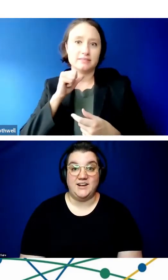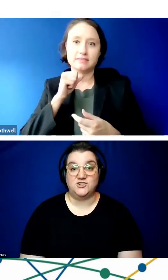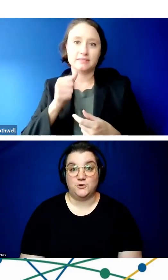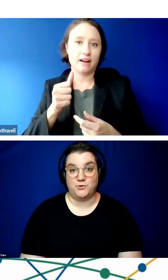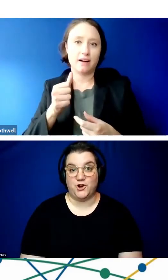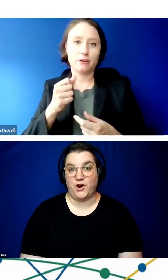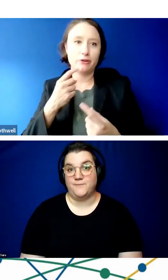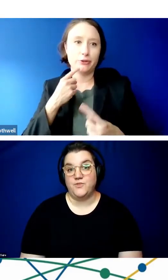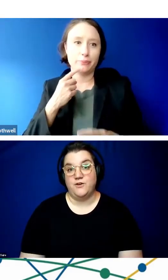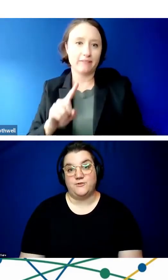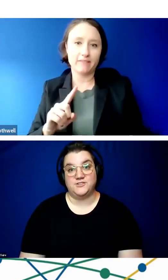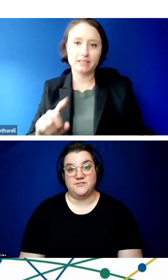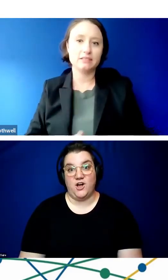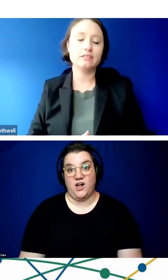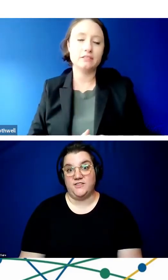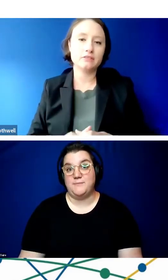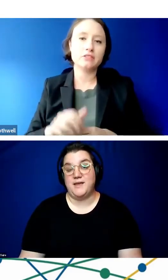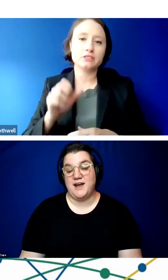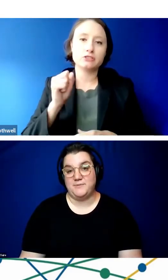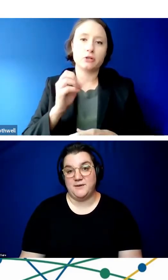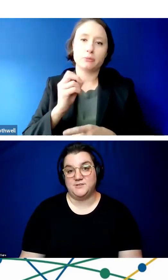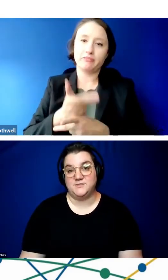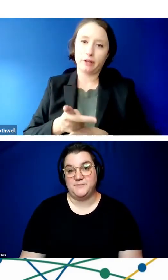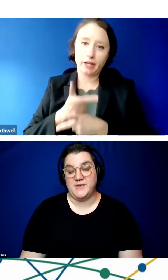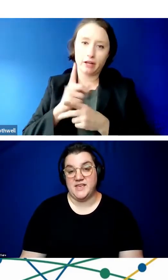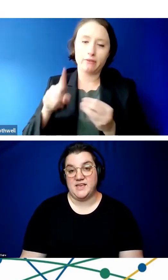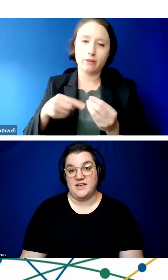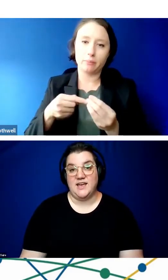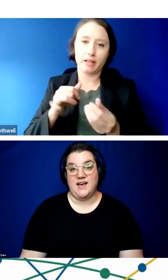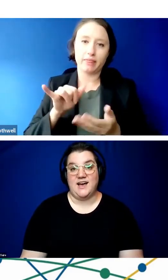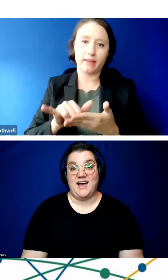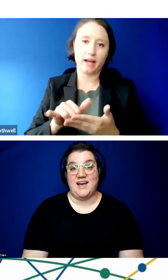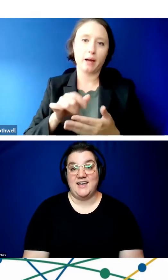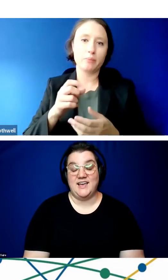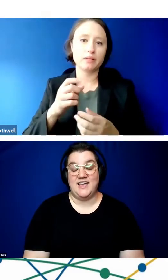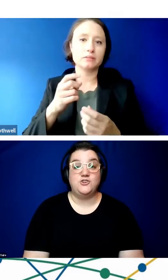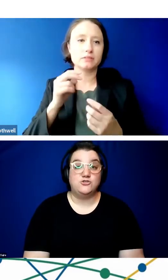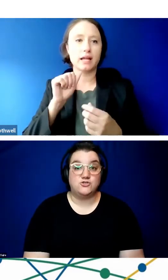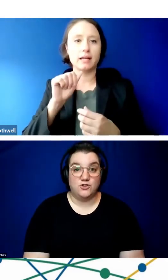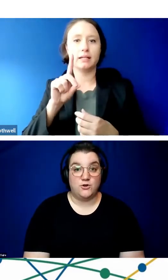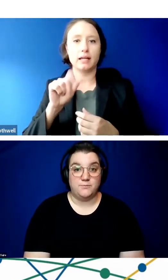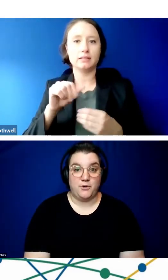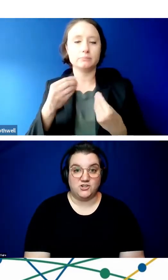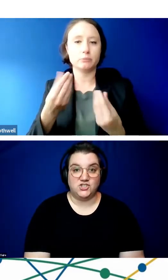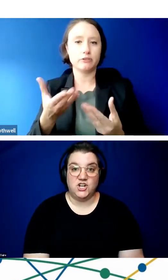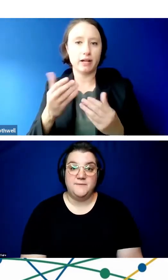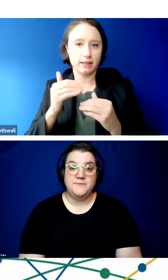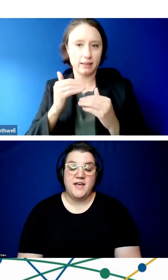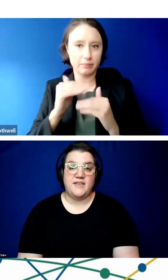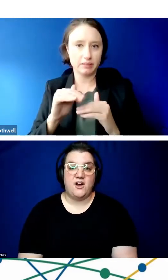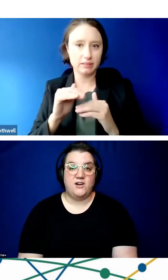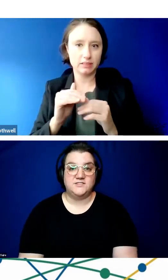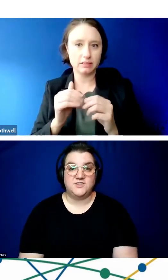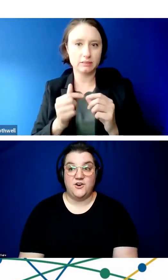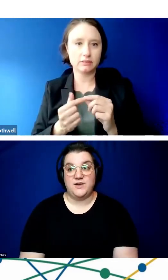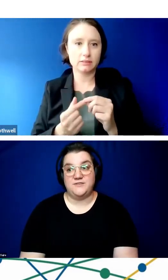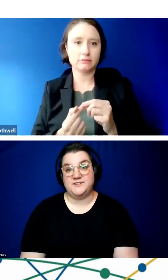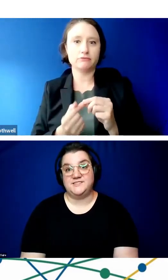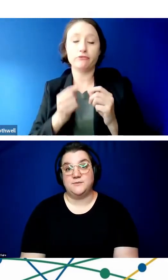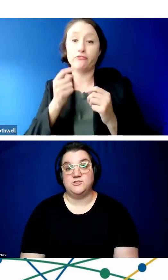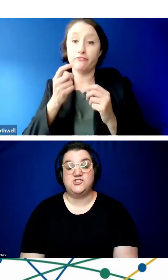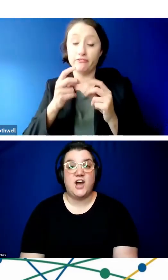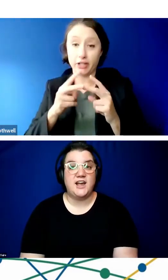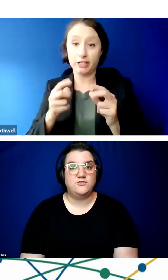were an interpreter. First of all, they may not be able to be neutral or impartial. They also,